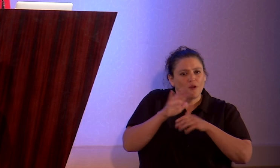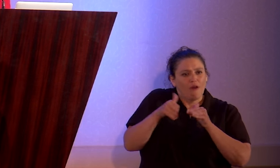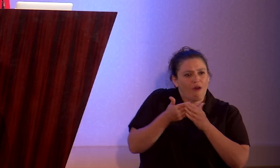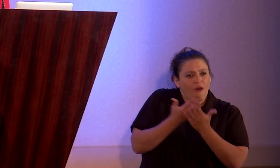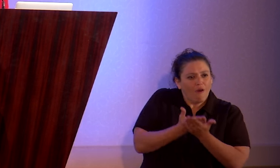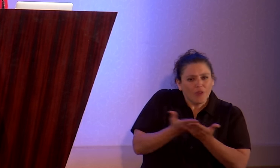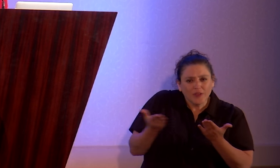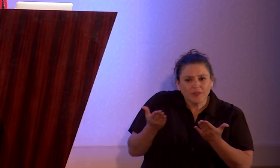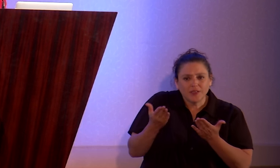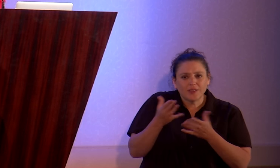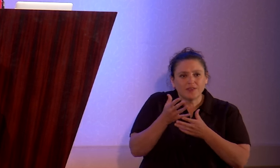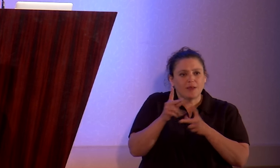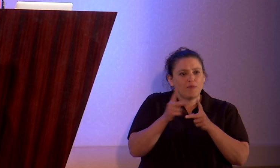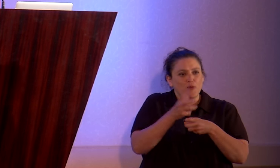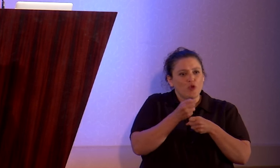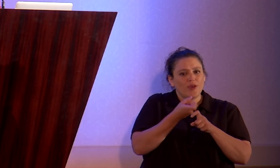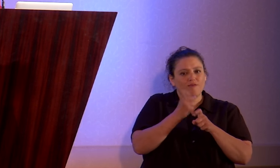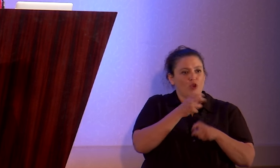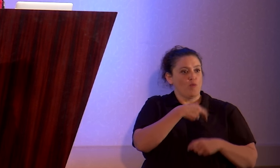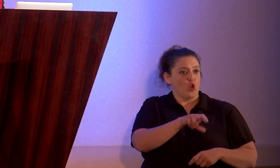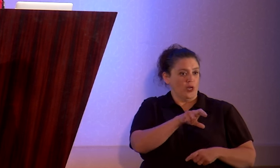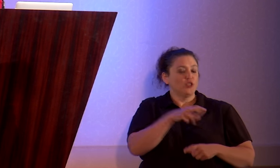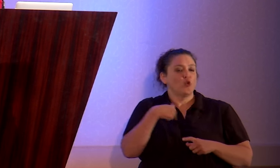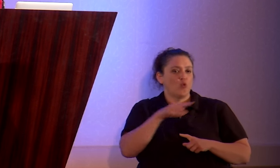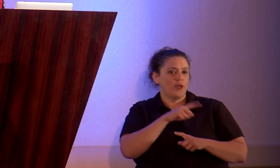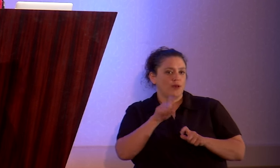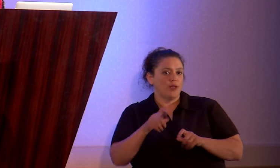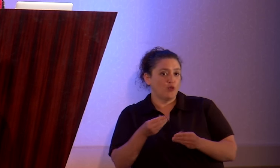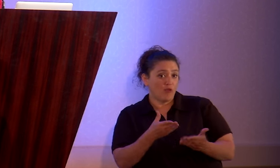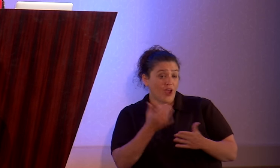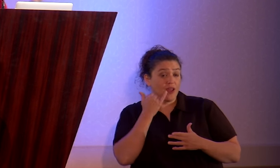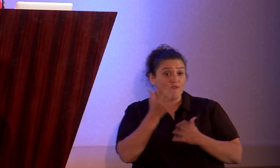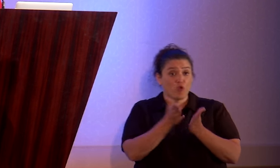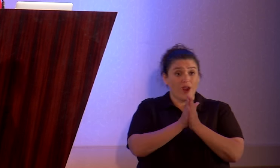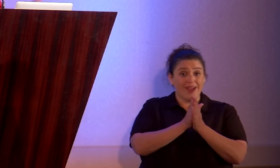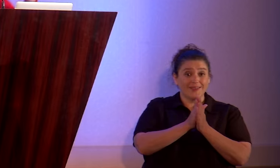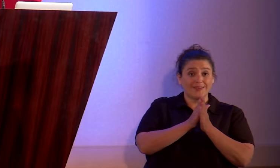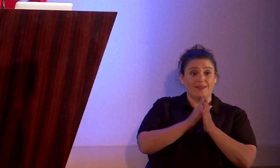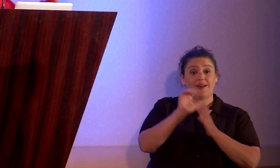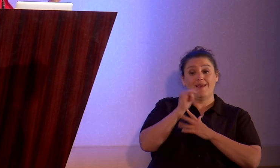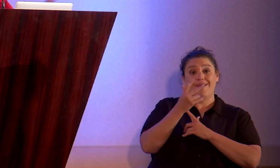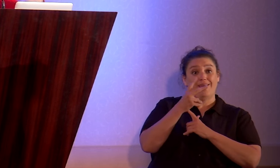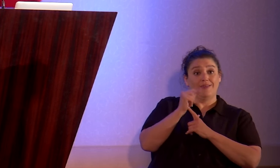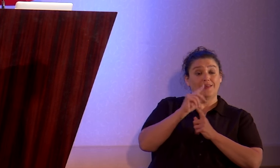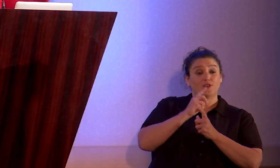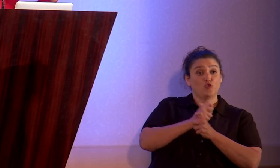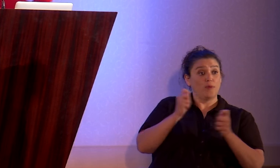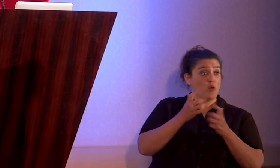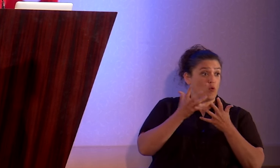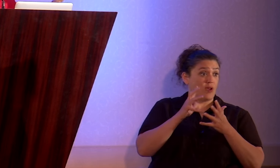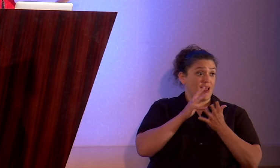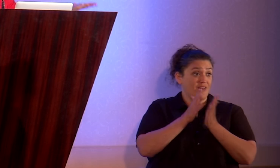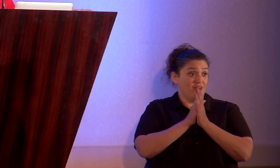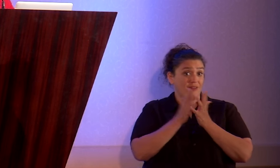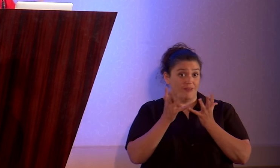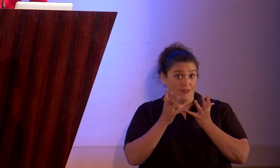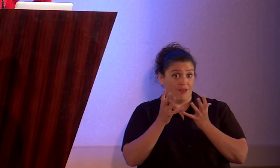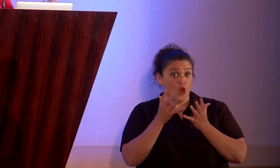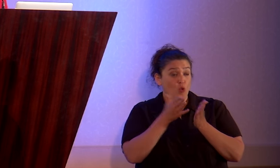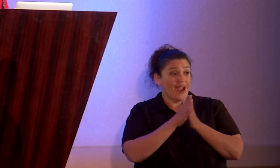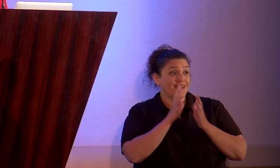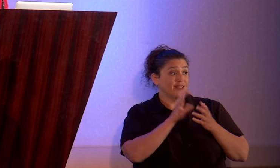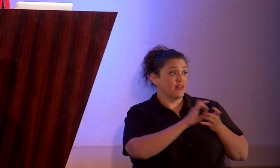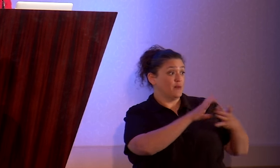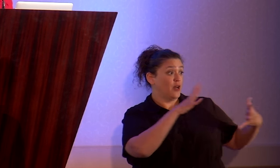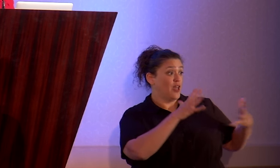we need to provide. And if we're asking atheists to come out, we're kind of asking them a lot. We're asking them to let go of a lot of support and we